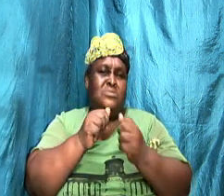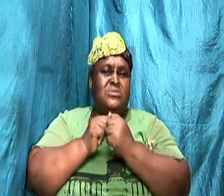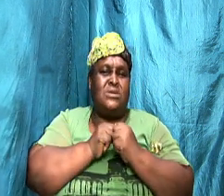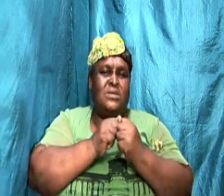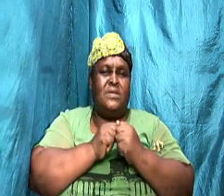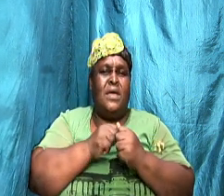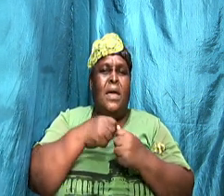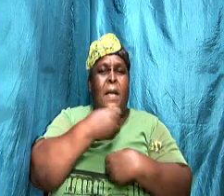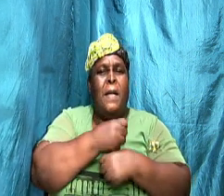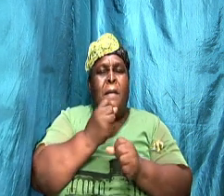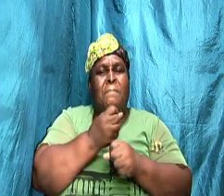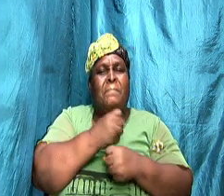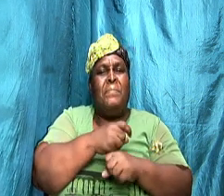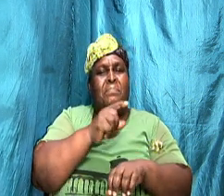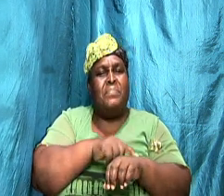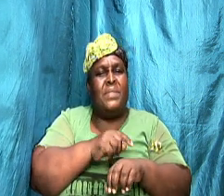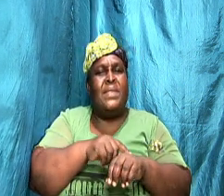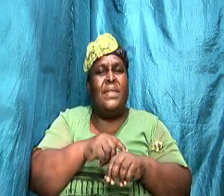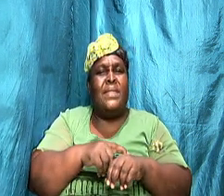make time to talk